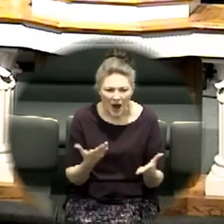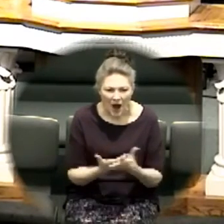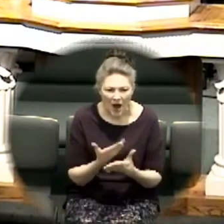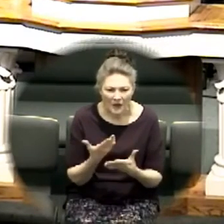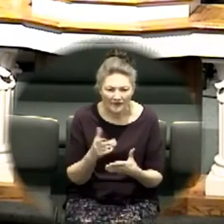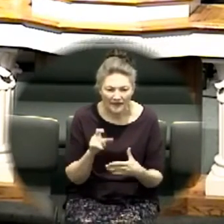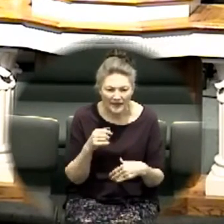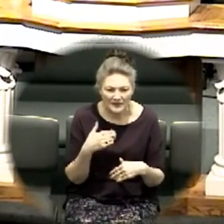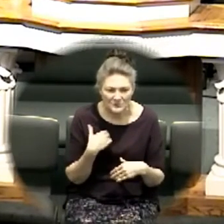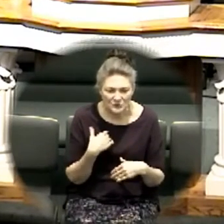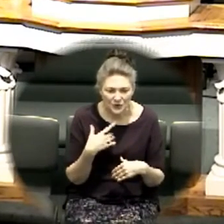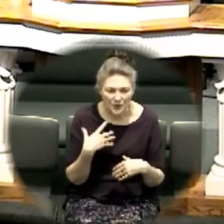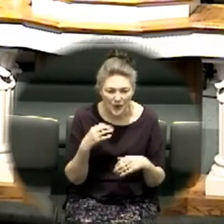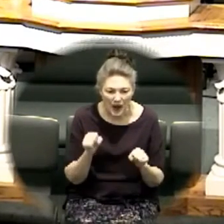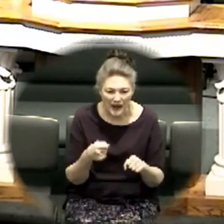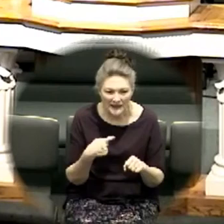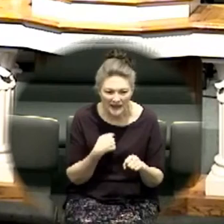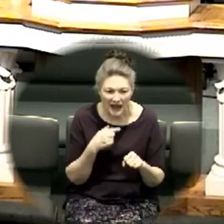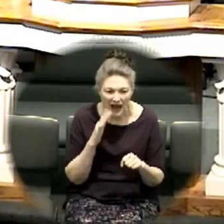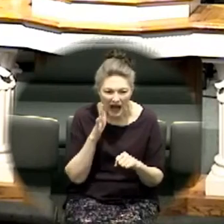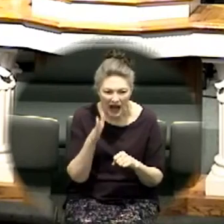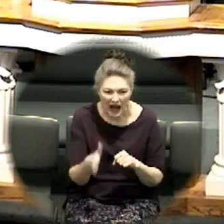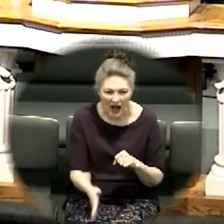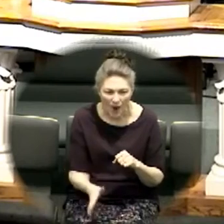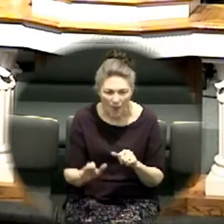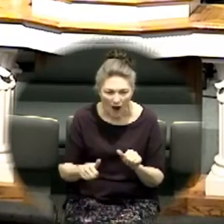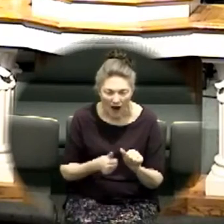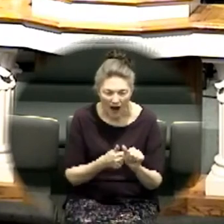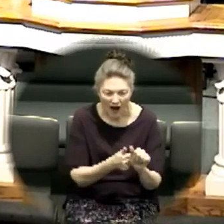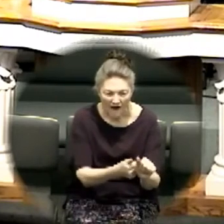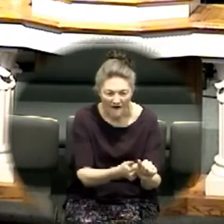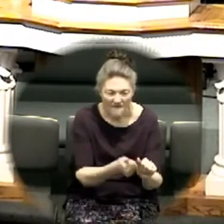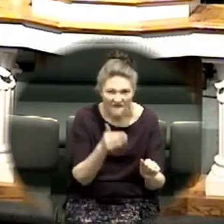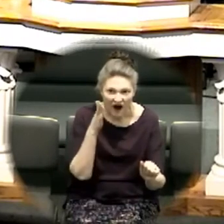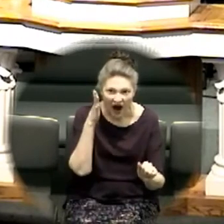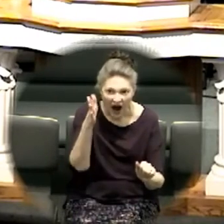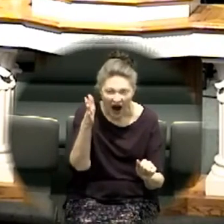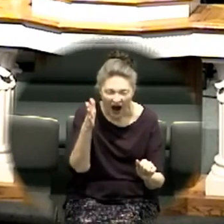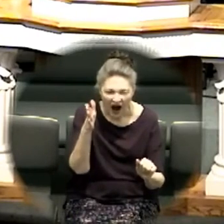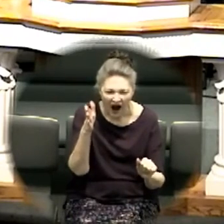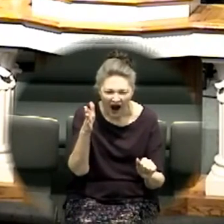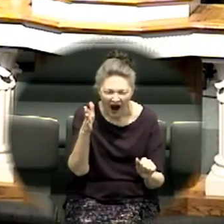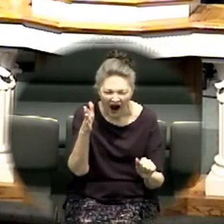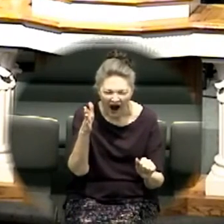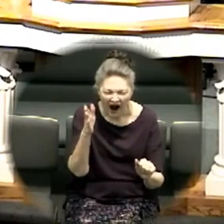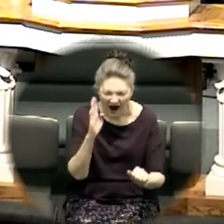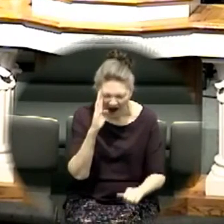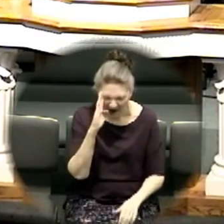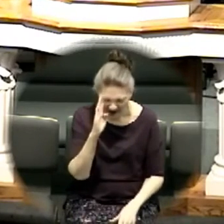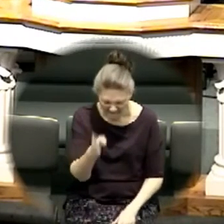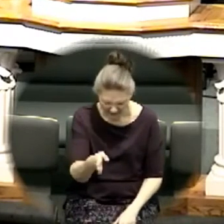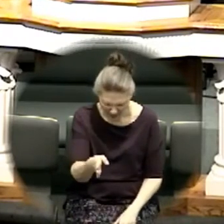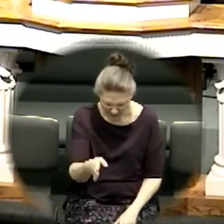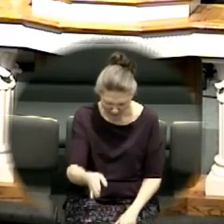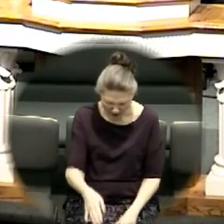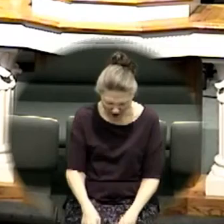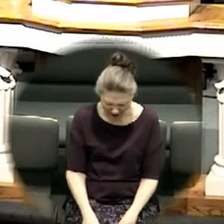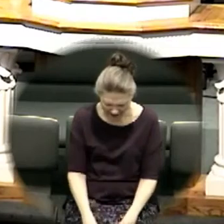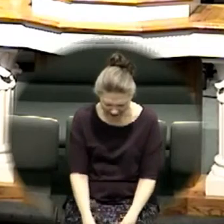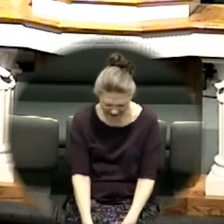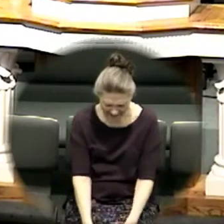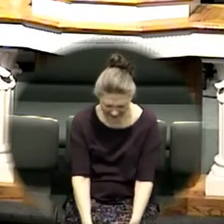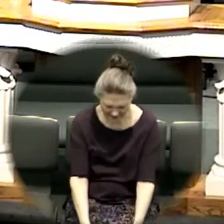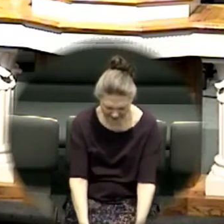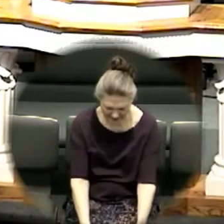all need you and I will follow you oh